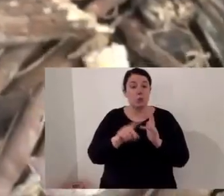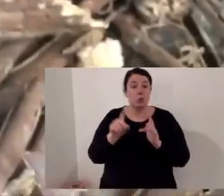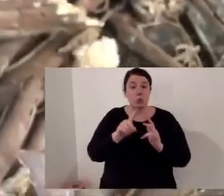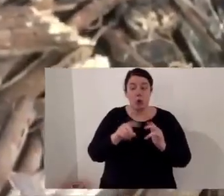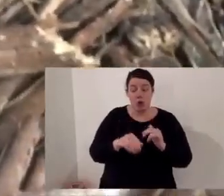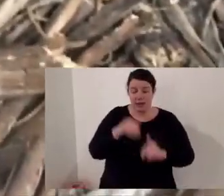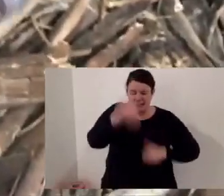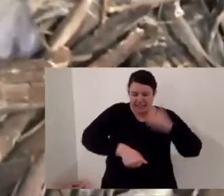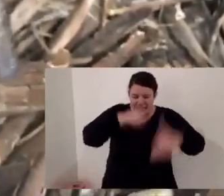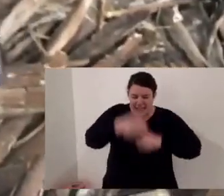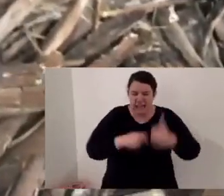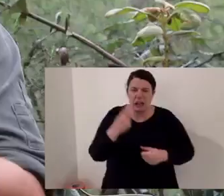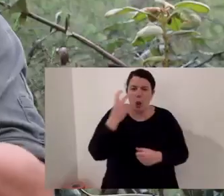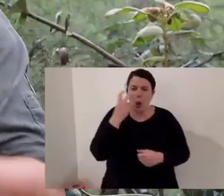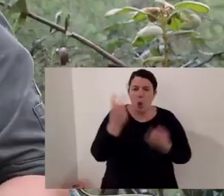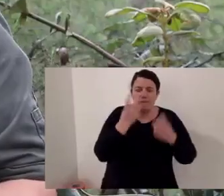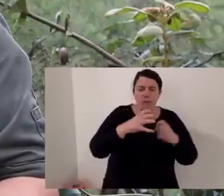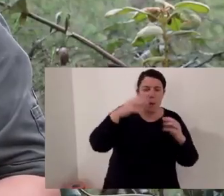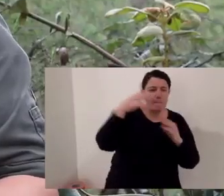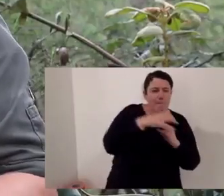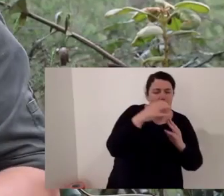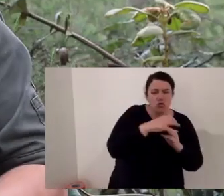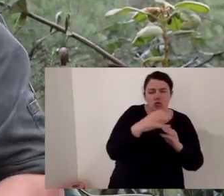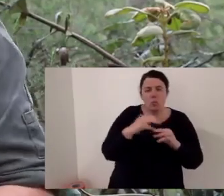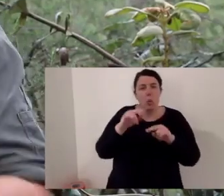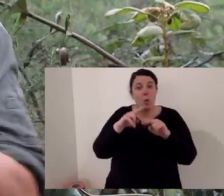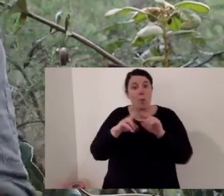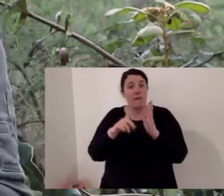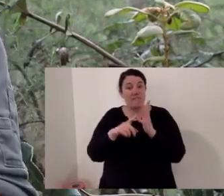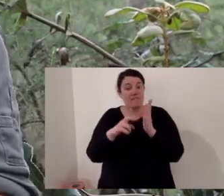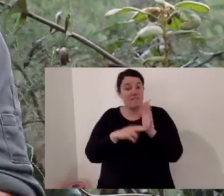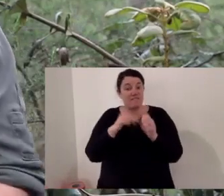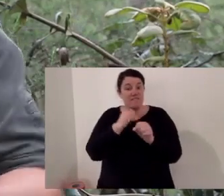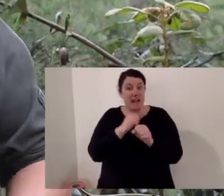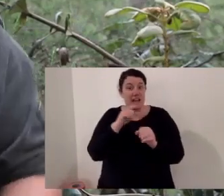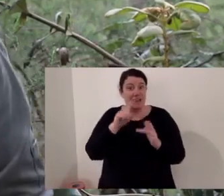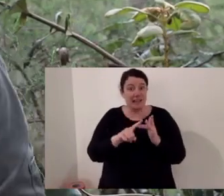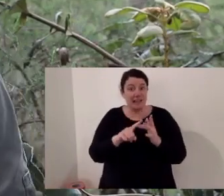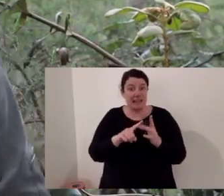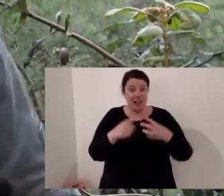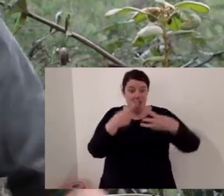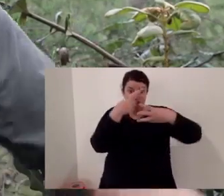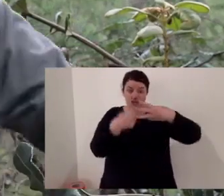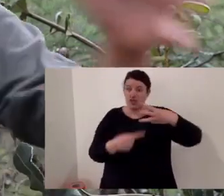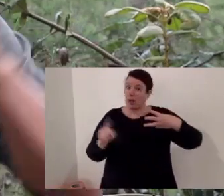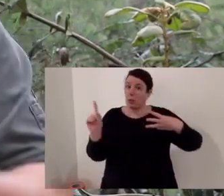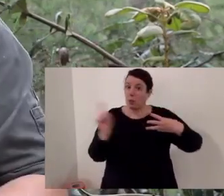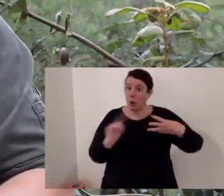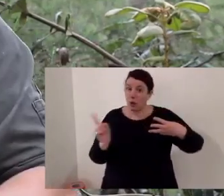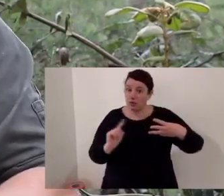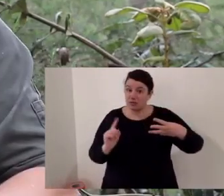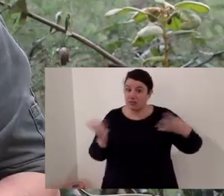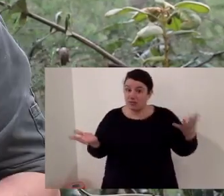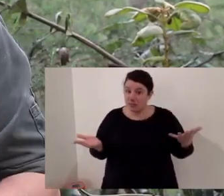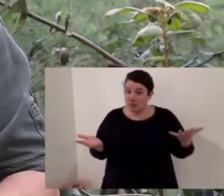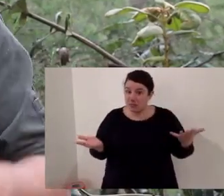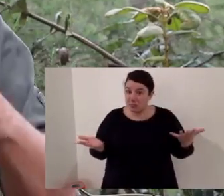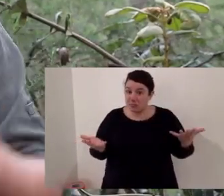potteroo deeks for mushrooms and truffles and fungi. Now what do the three of them have in common?